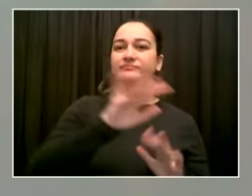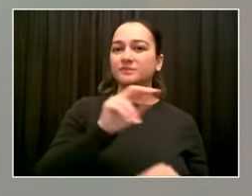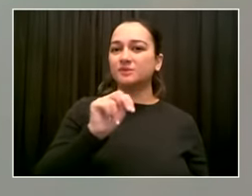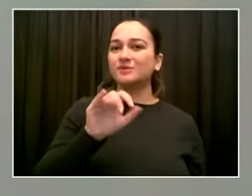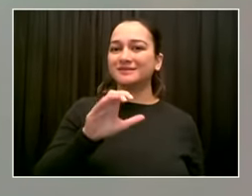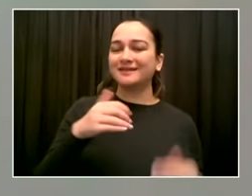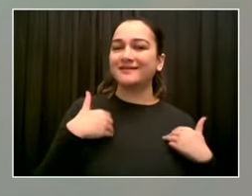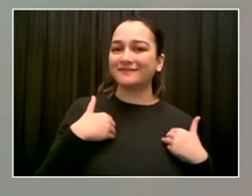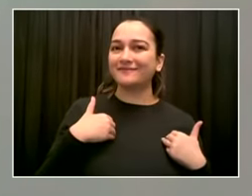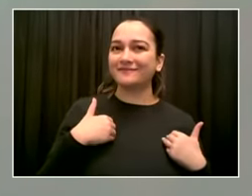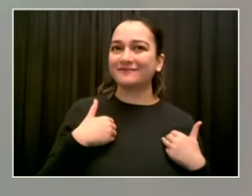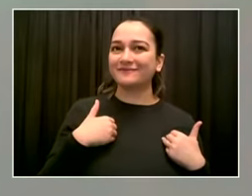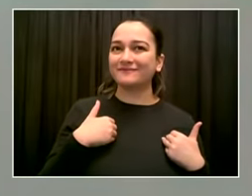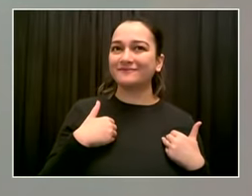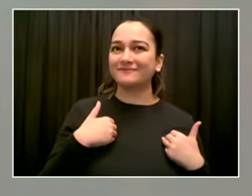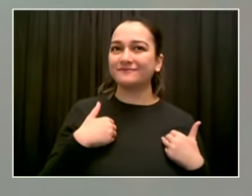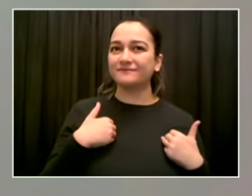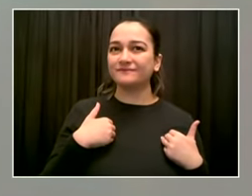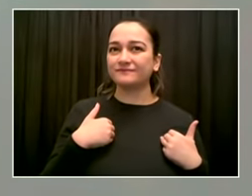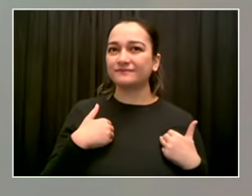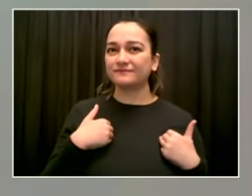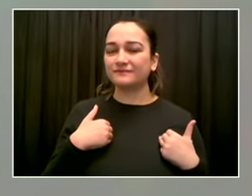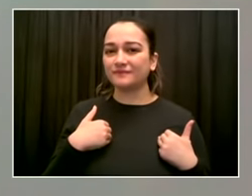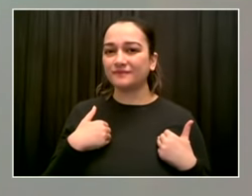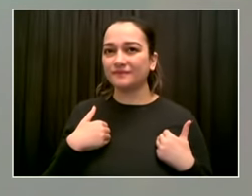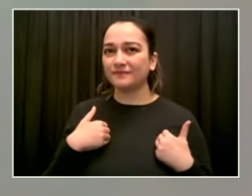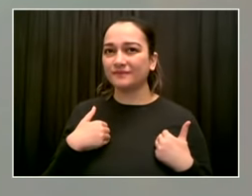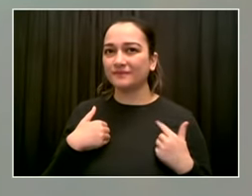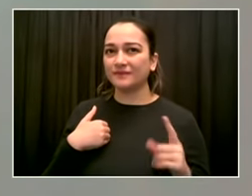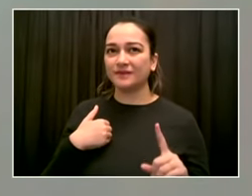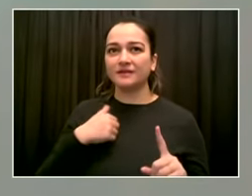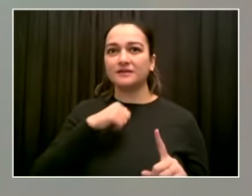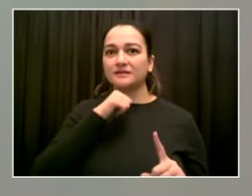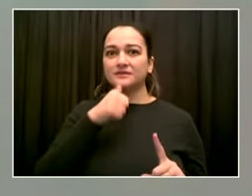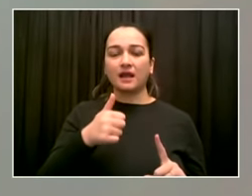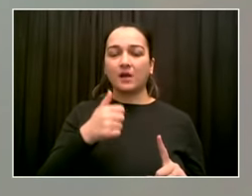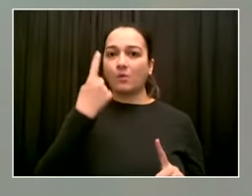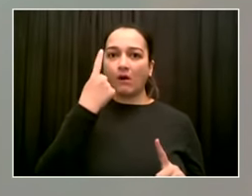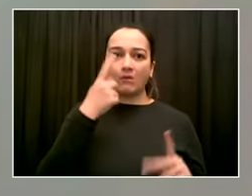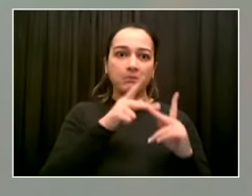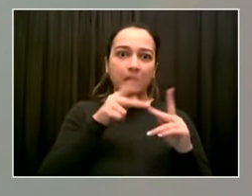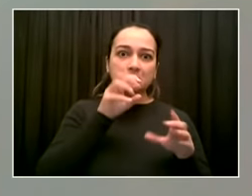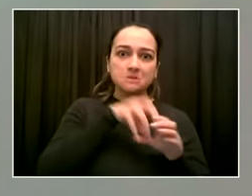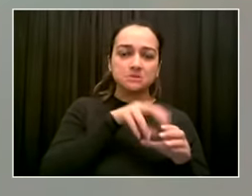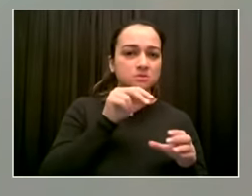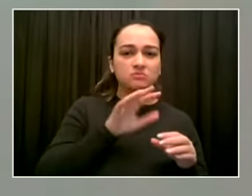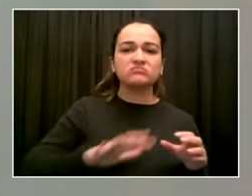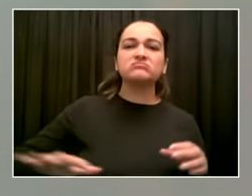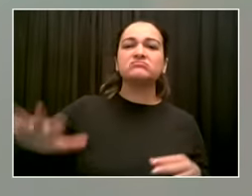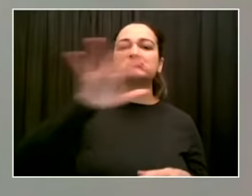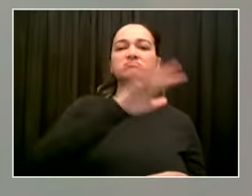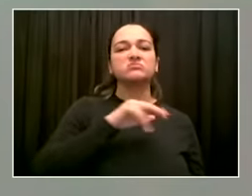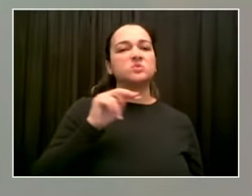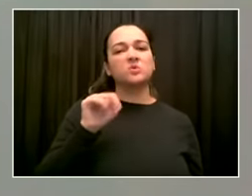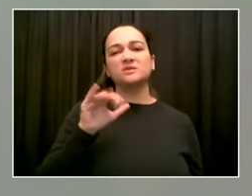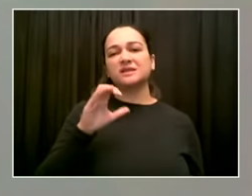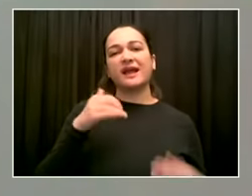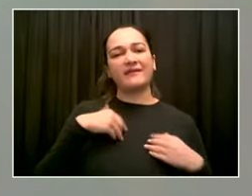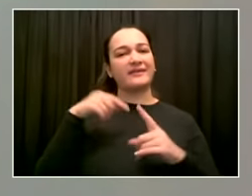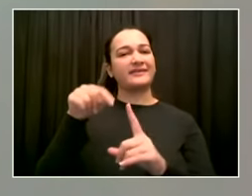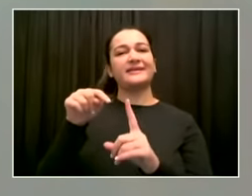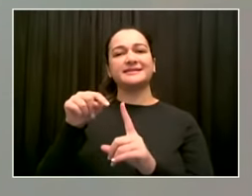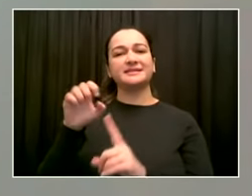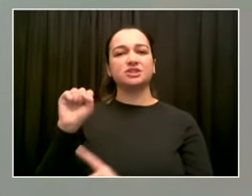is localized to any one particular area of Manhattan. We have teams of epidemiologists right now who are combing through laboratory